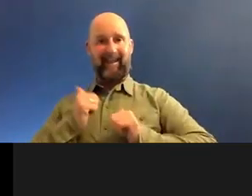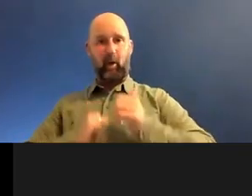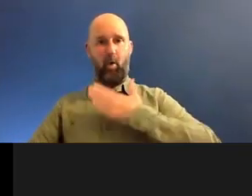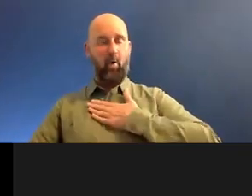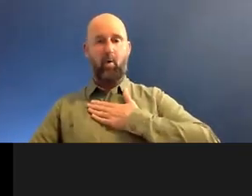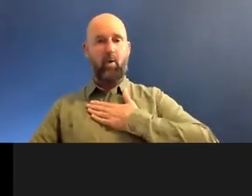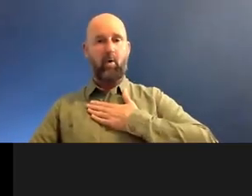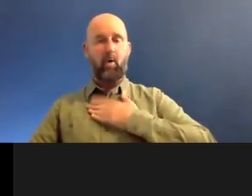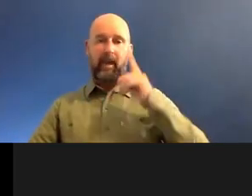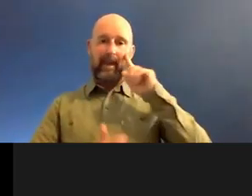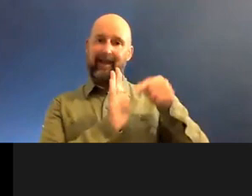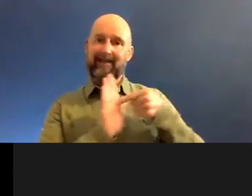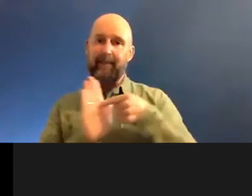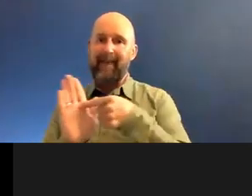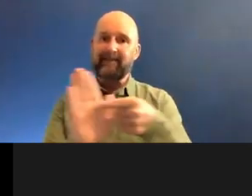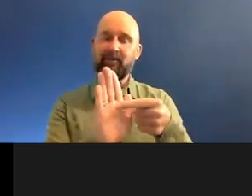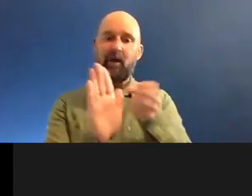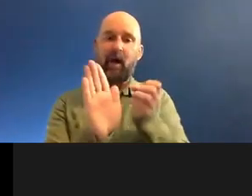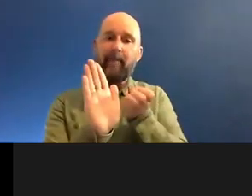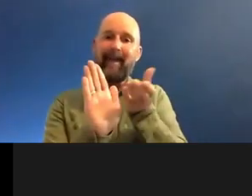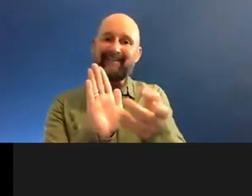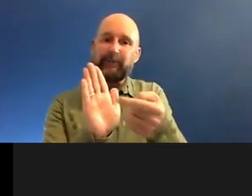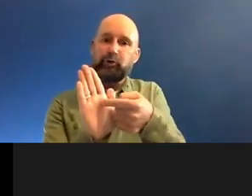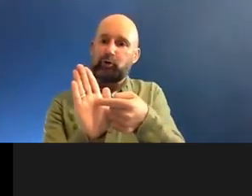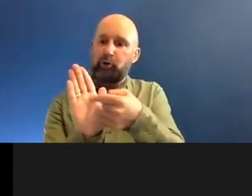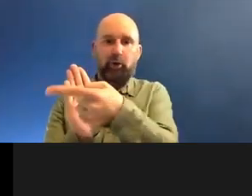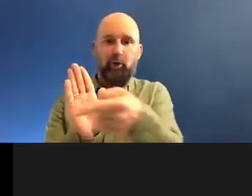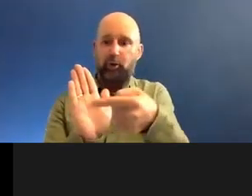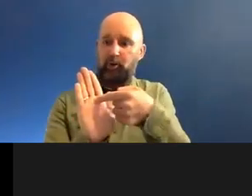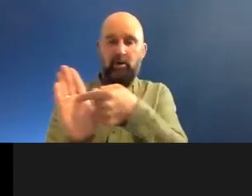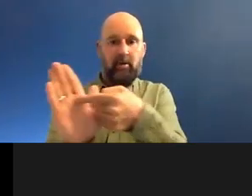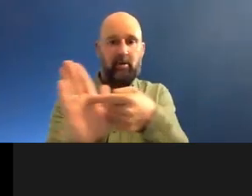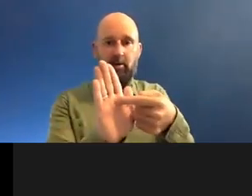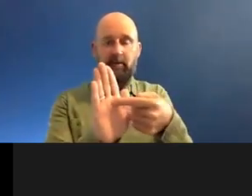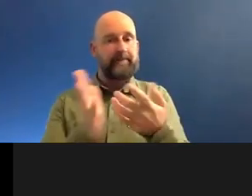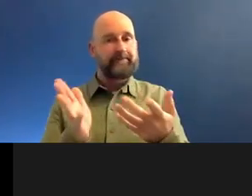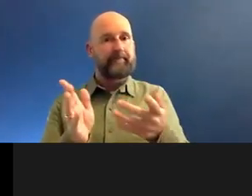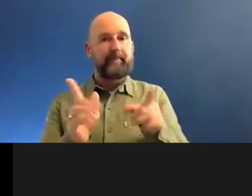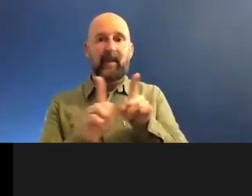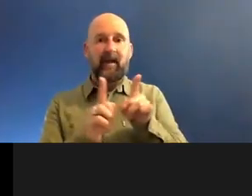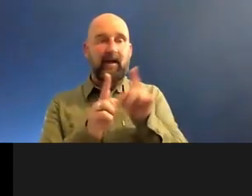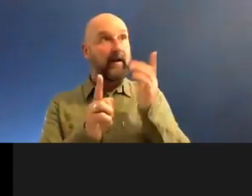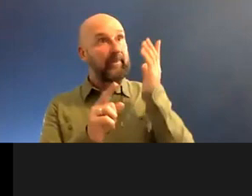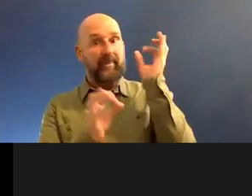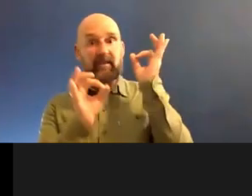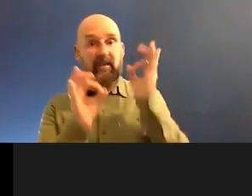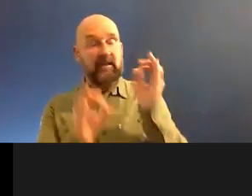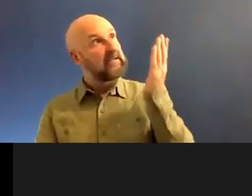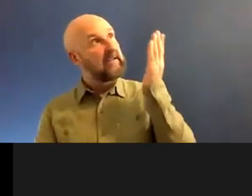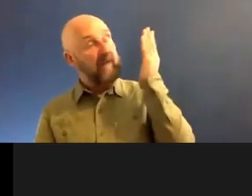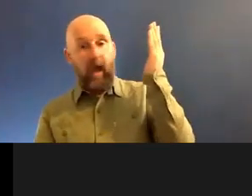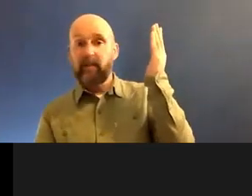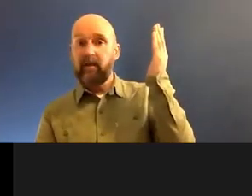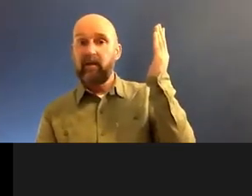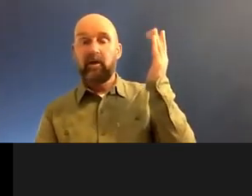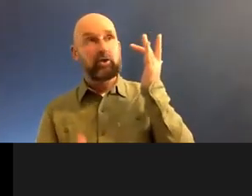sending a message which is greater than yourself as well. You know, um, it's about the divine and basically shouting out